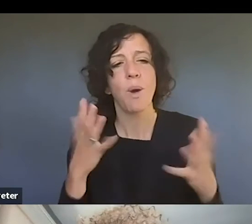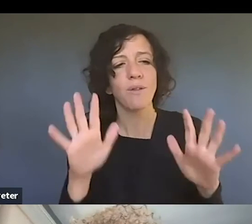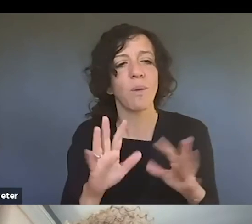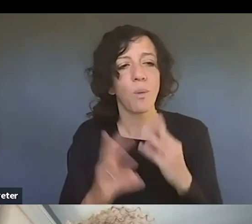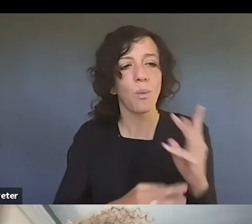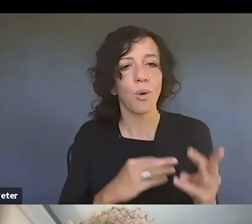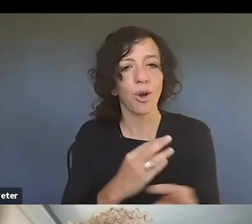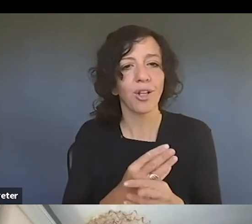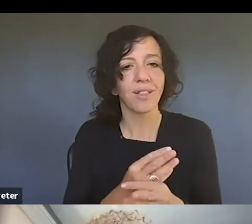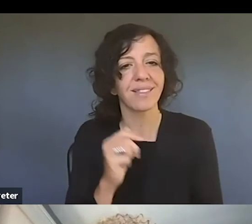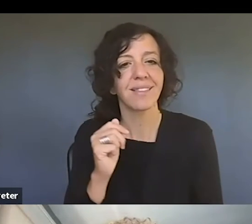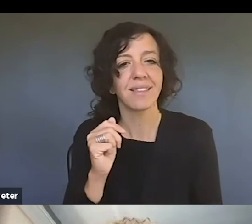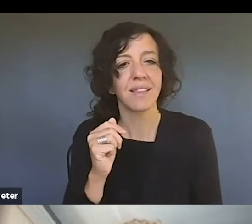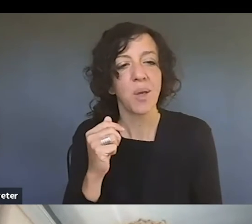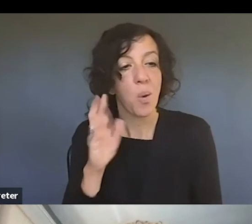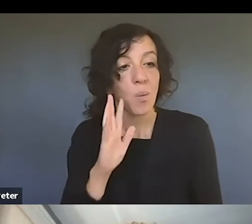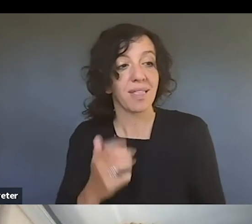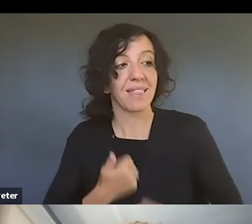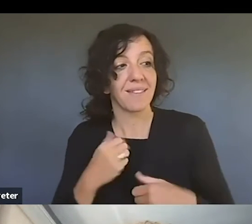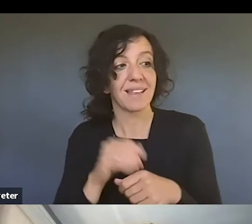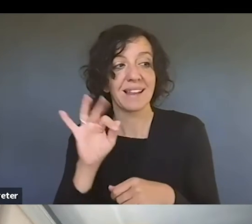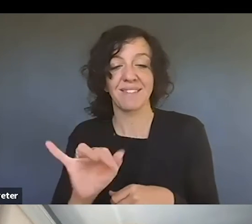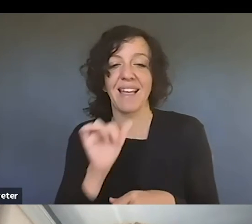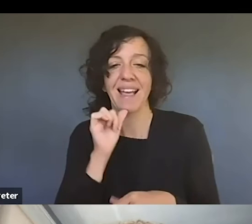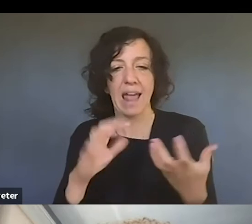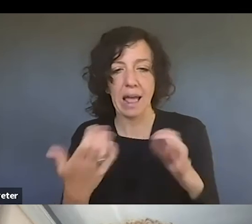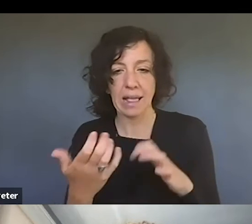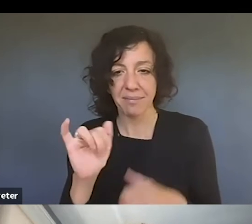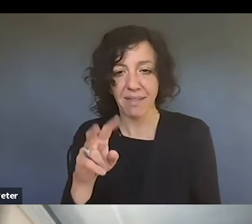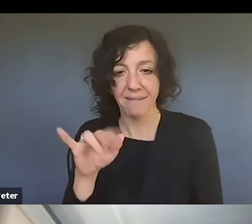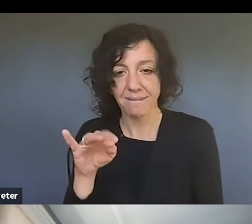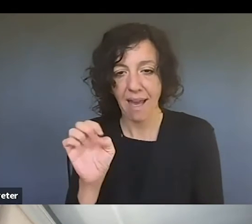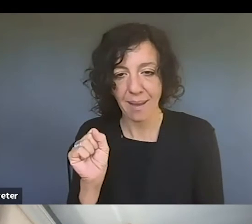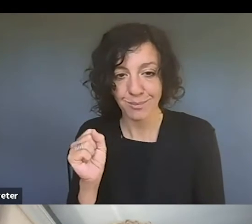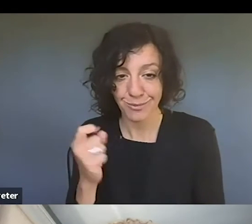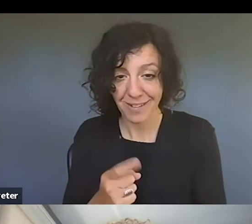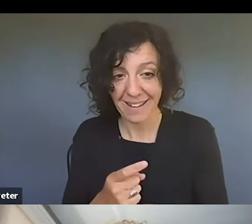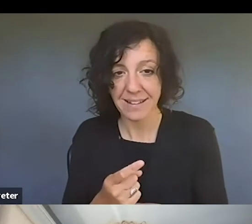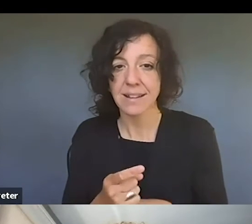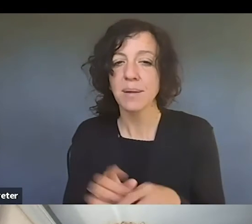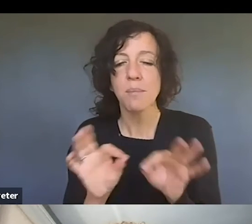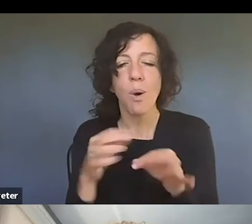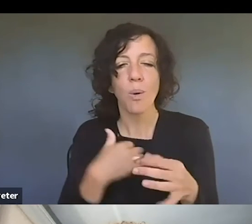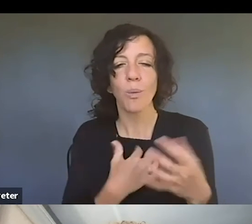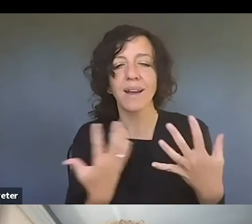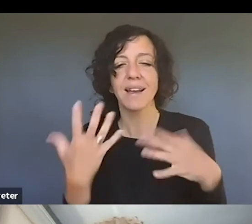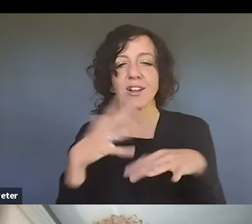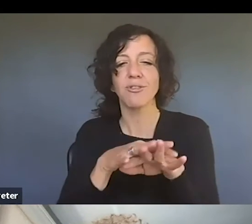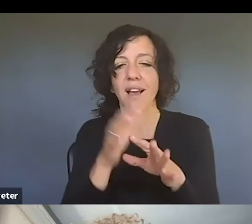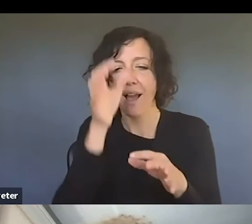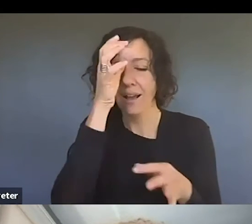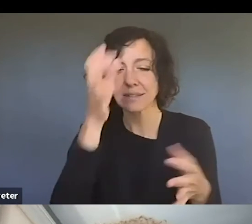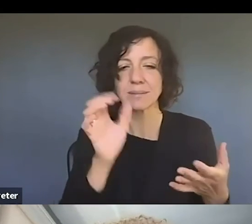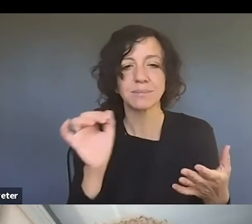wasn't a vibe kill and maybe you know, the more we just keep integrating, um, concepts and, and, um,